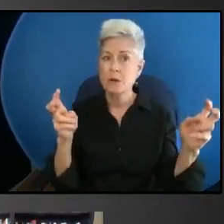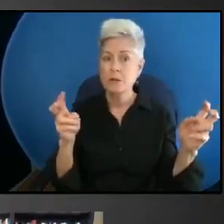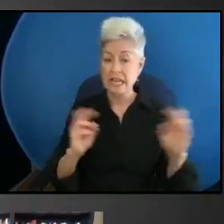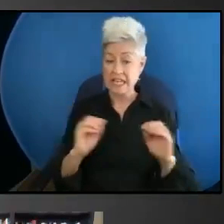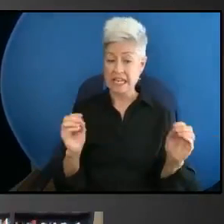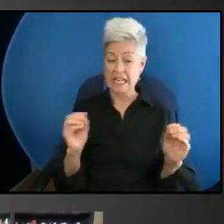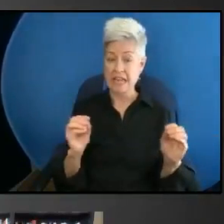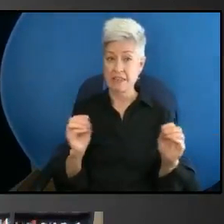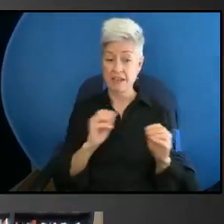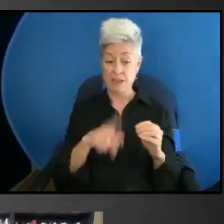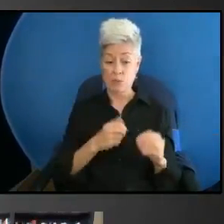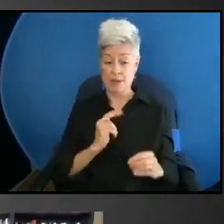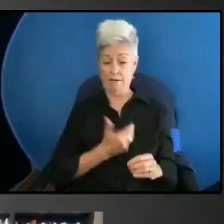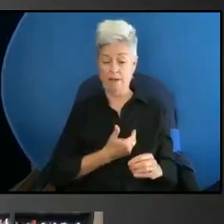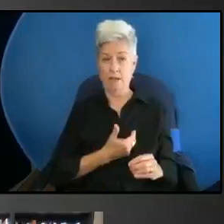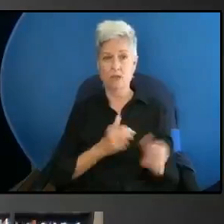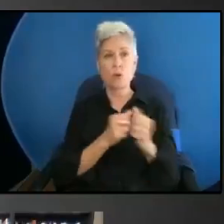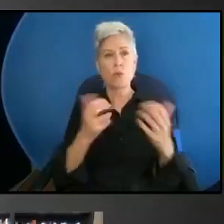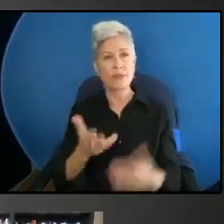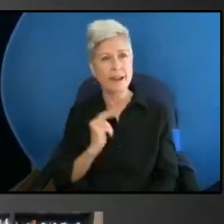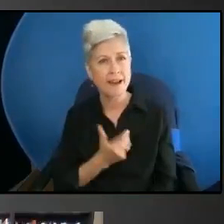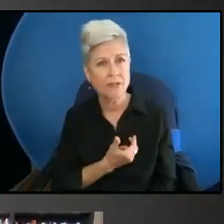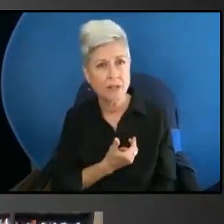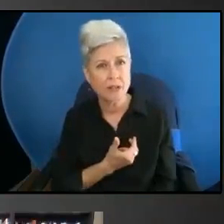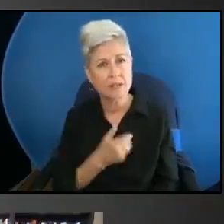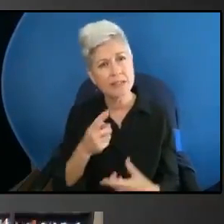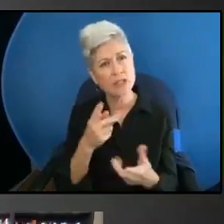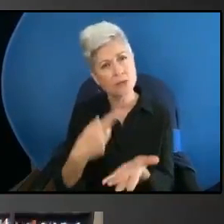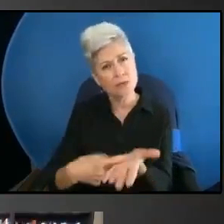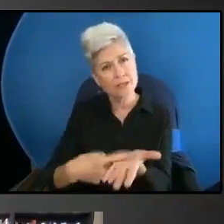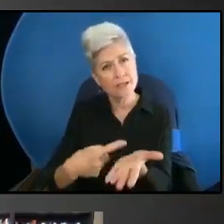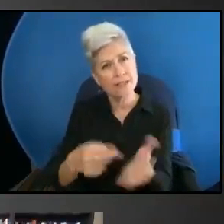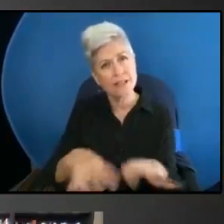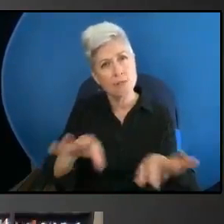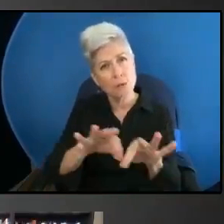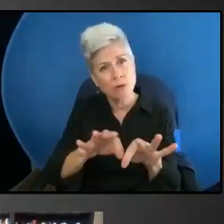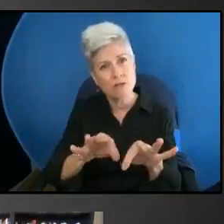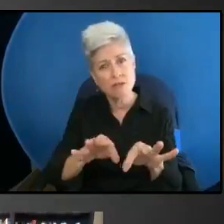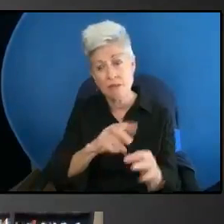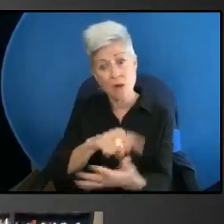the importance of incorporating the recipients of care?